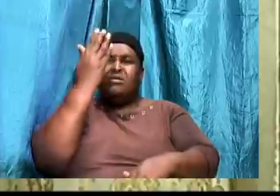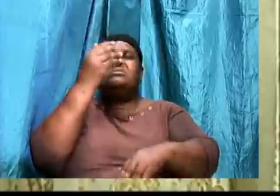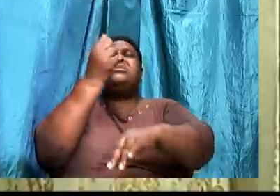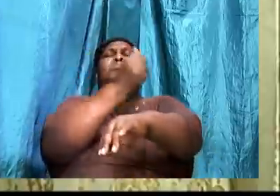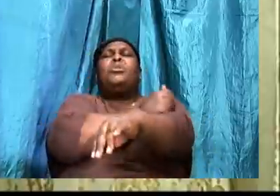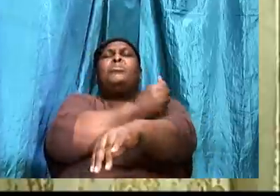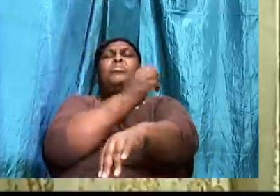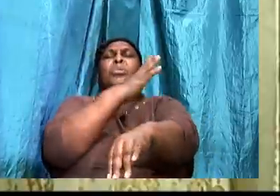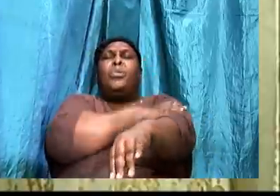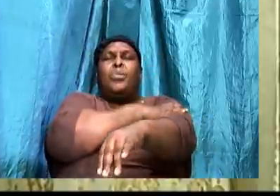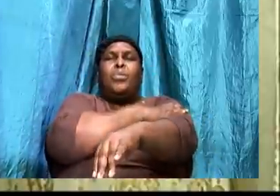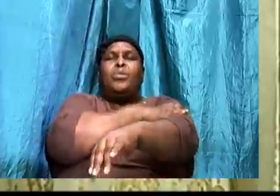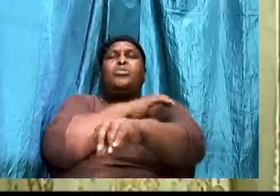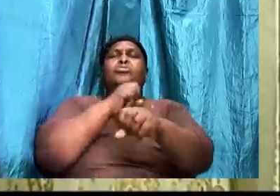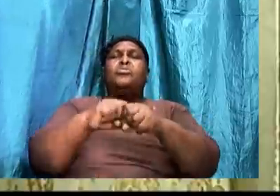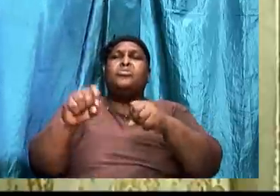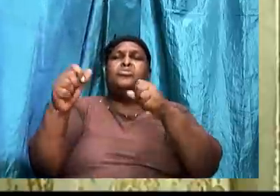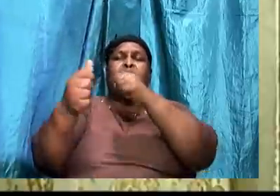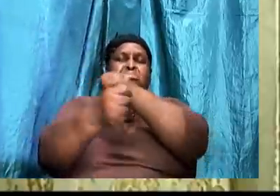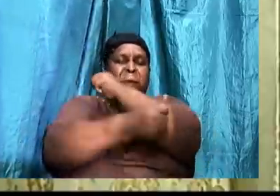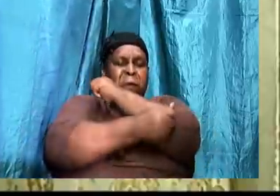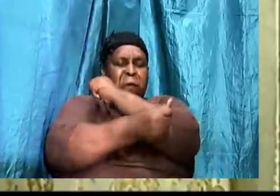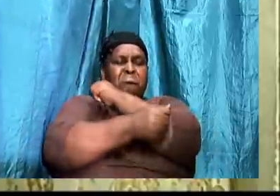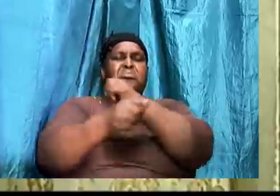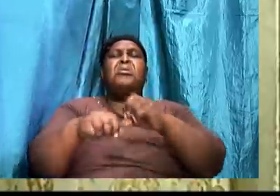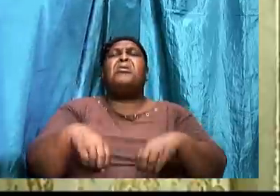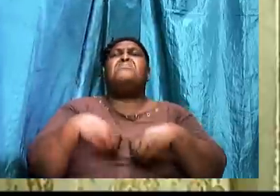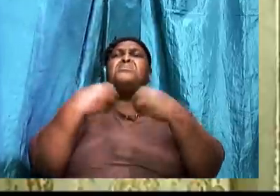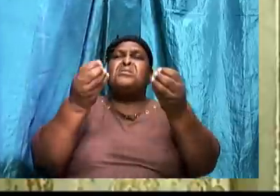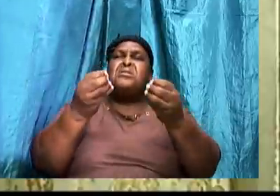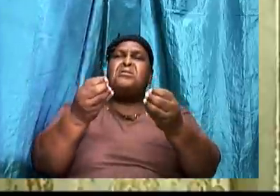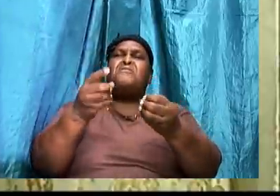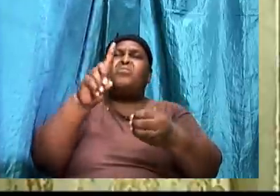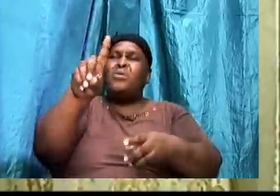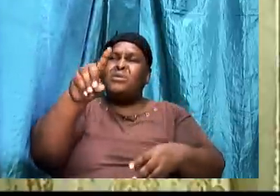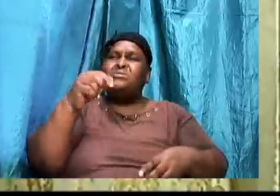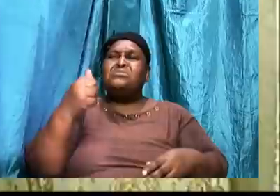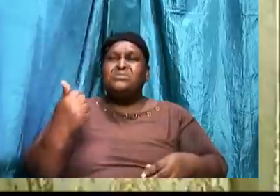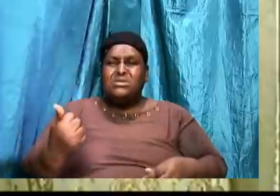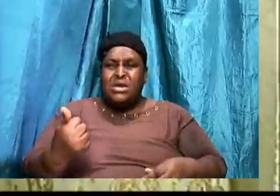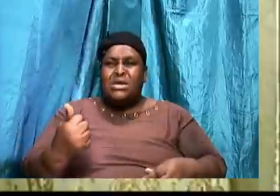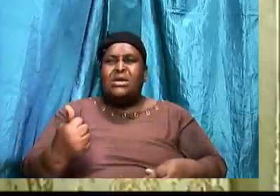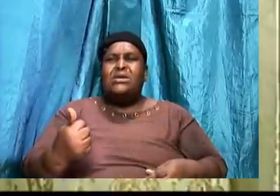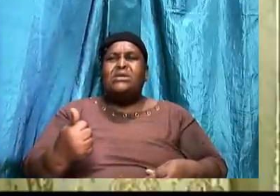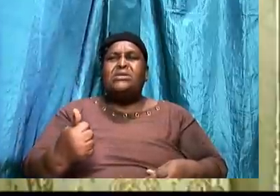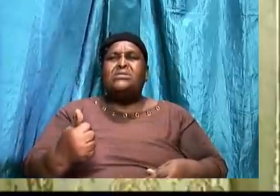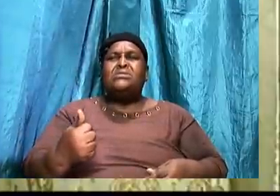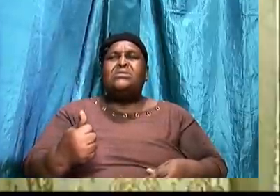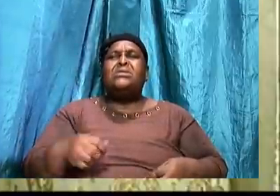a tenth. Of the spoils. To this great man.